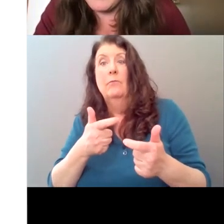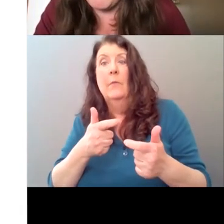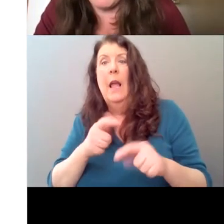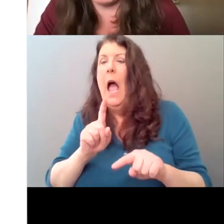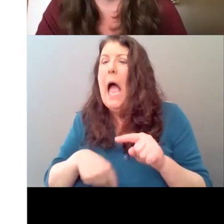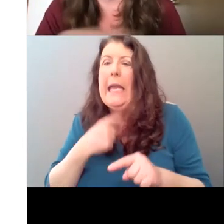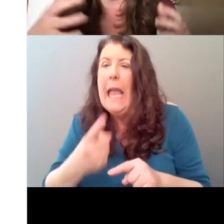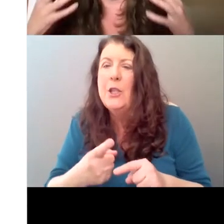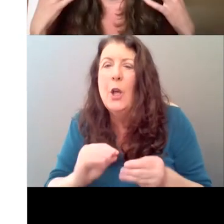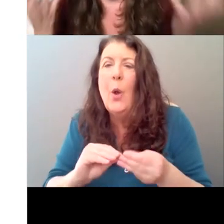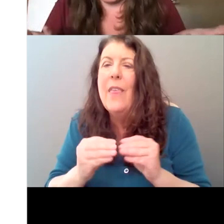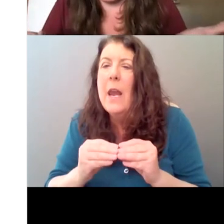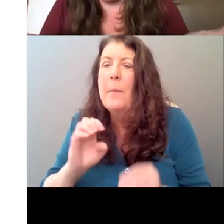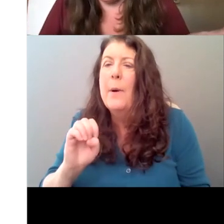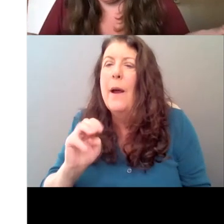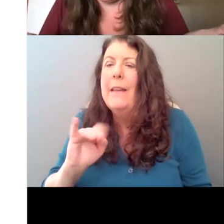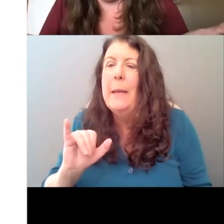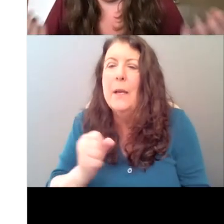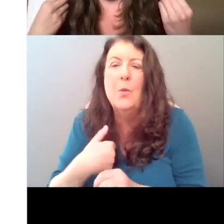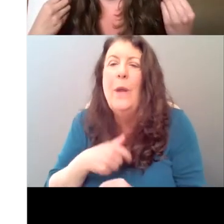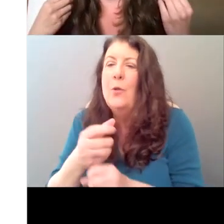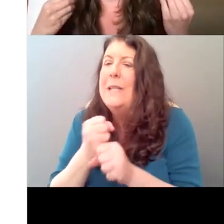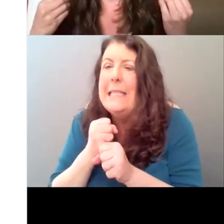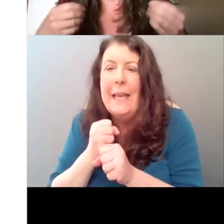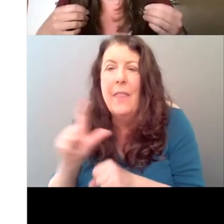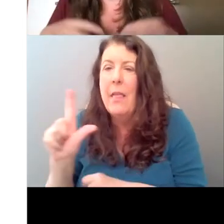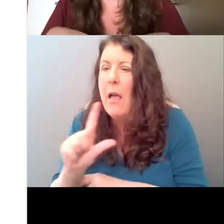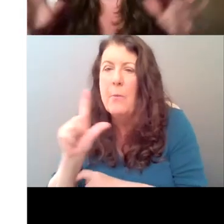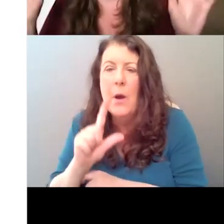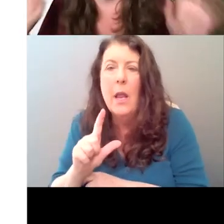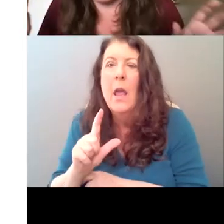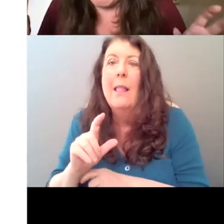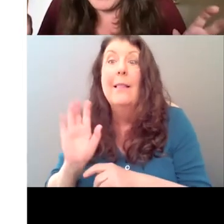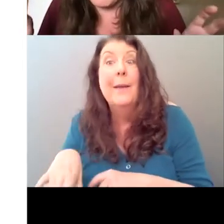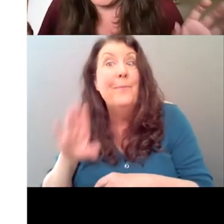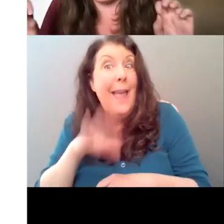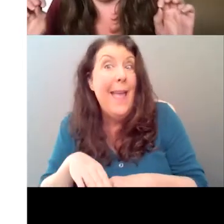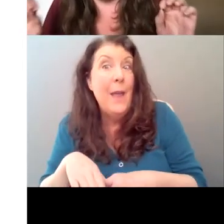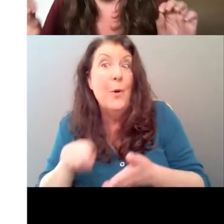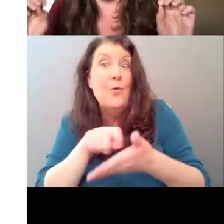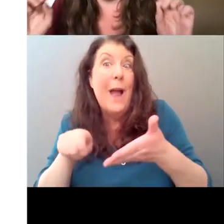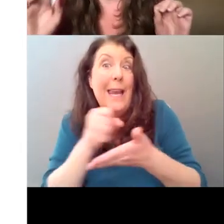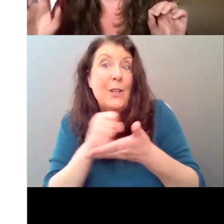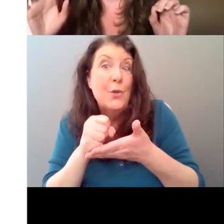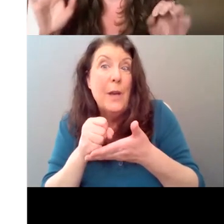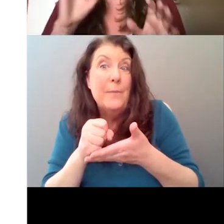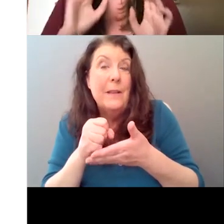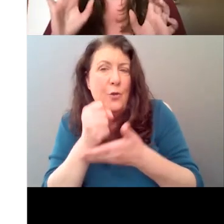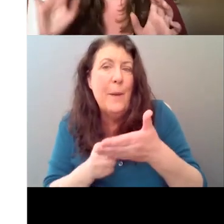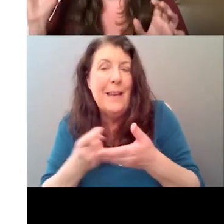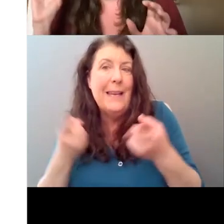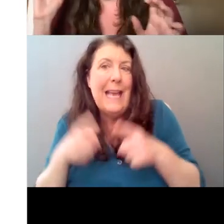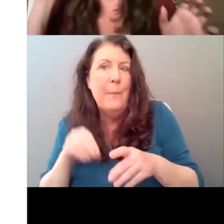we get about, I'm writing this script. Um, and it's, it takes place at a wrestling match. And I want to know how to